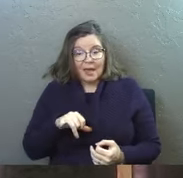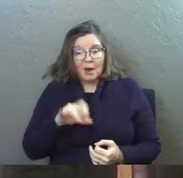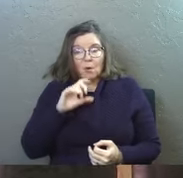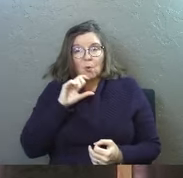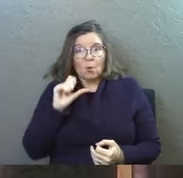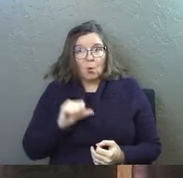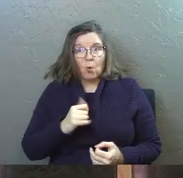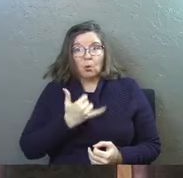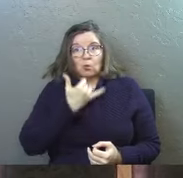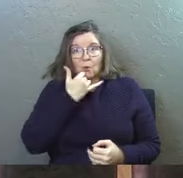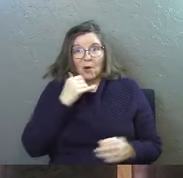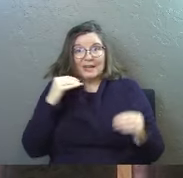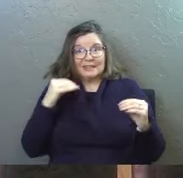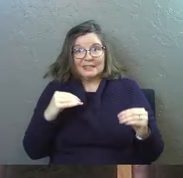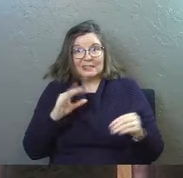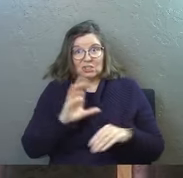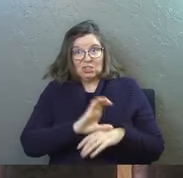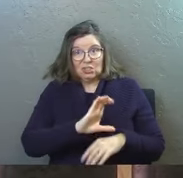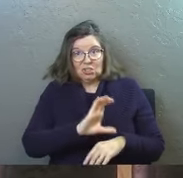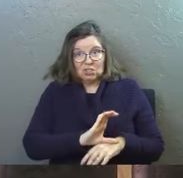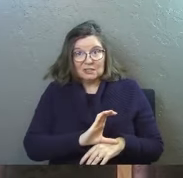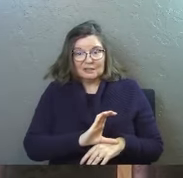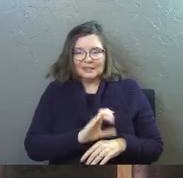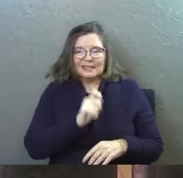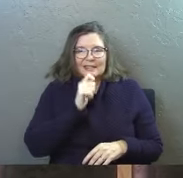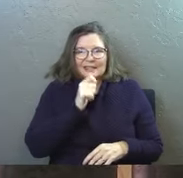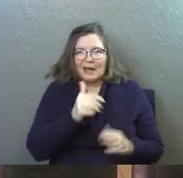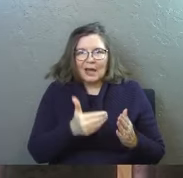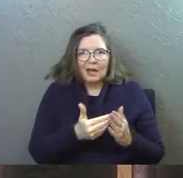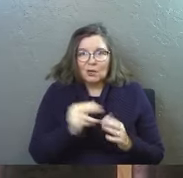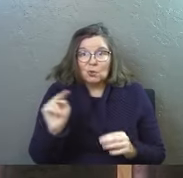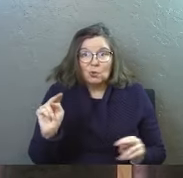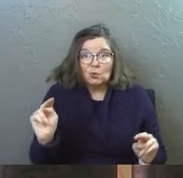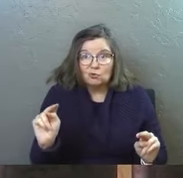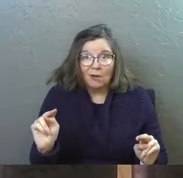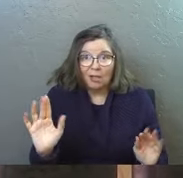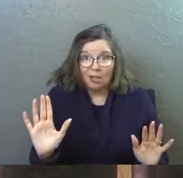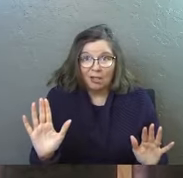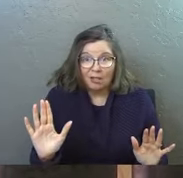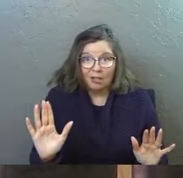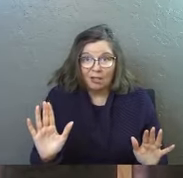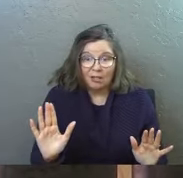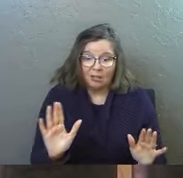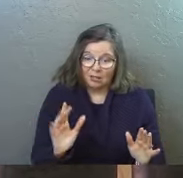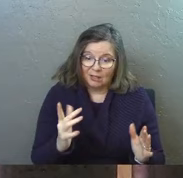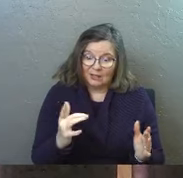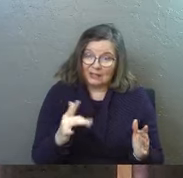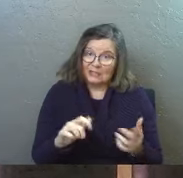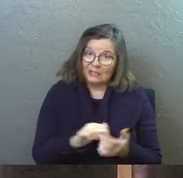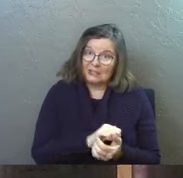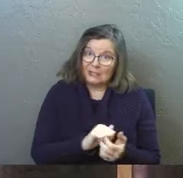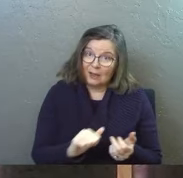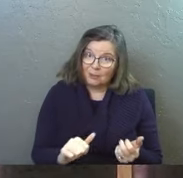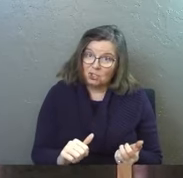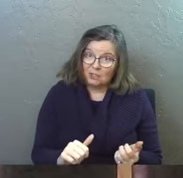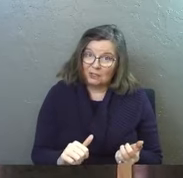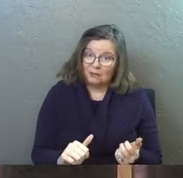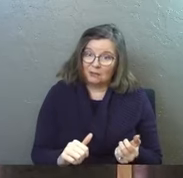old wrong teaching in the church that's not neutral by the way. It's damaging.